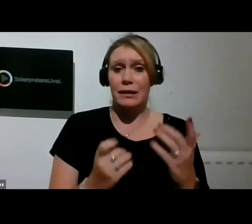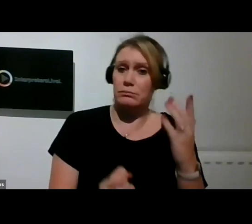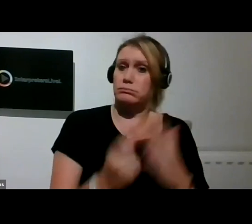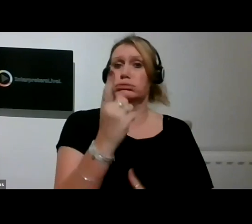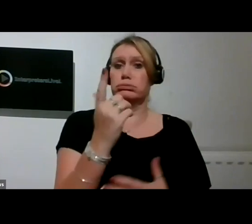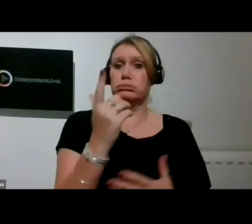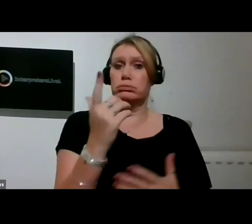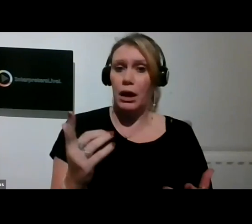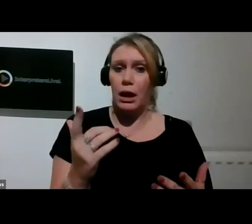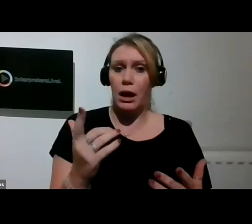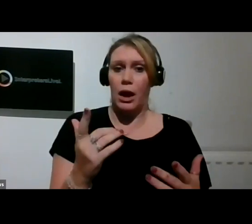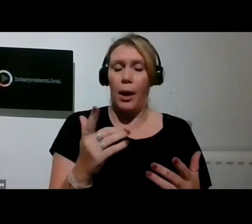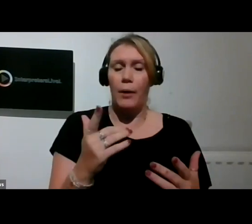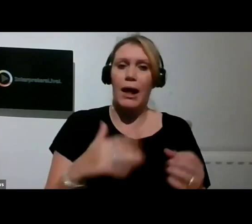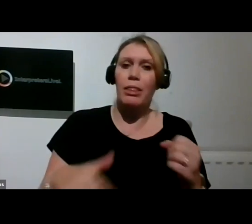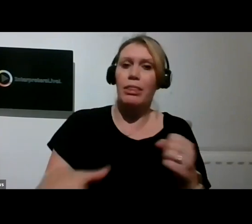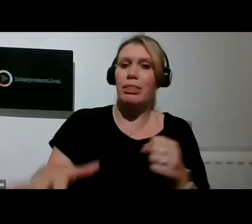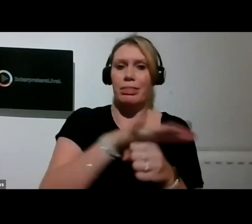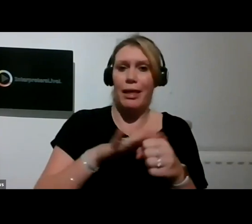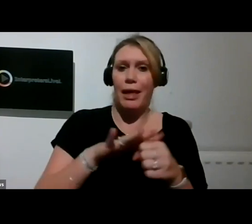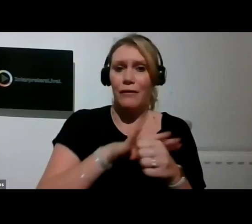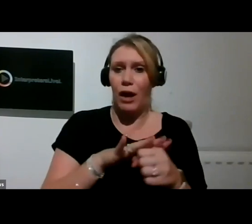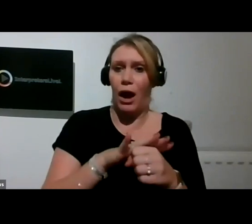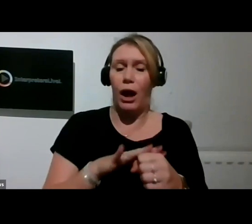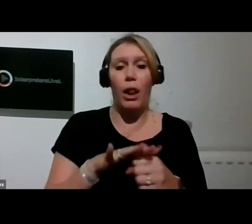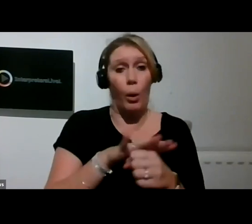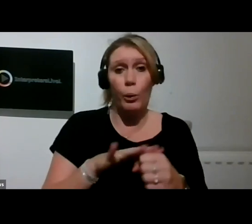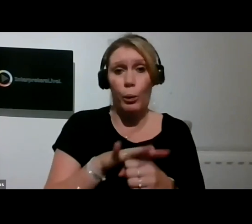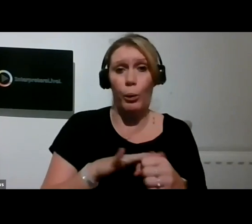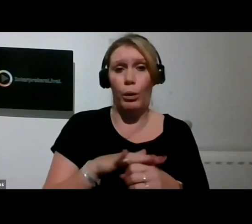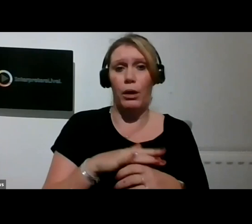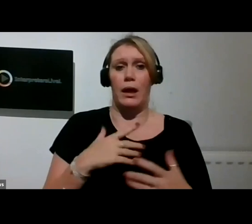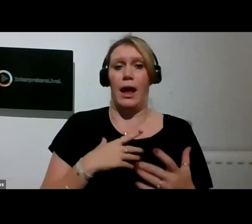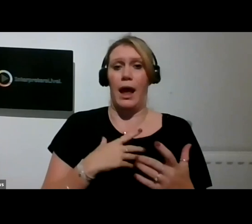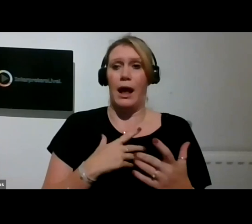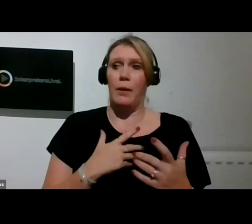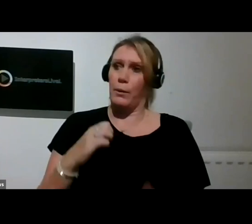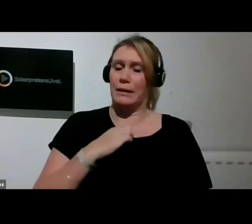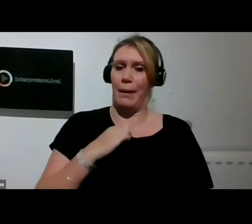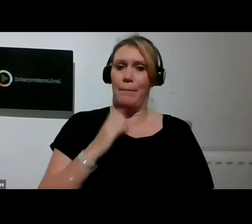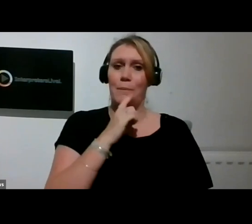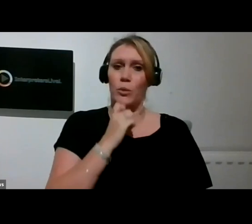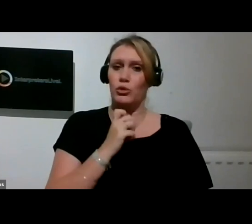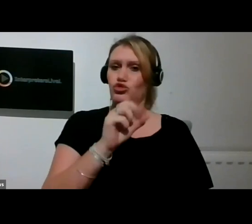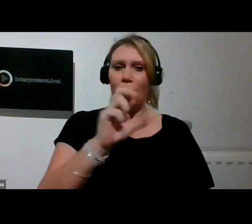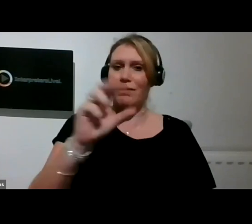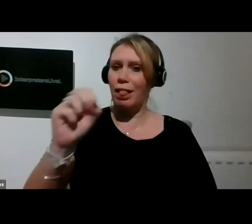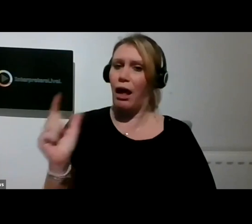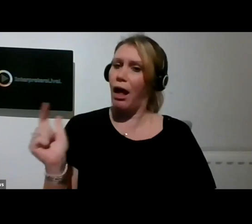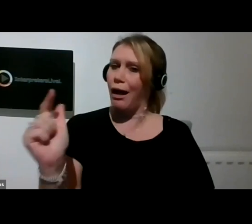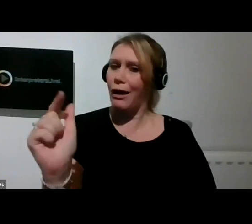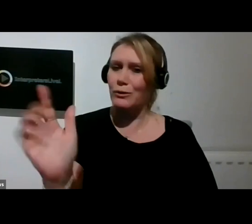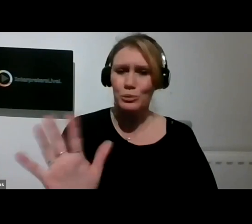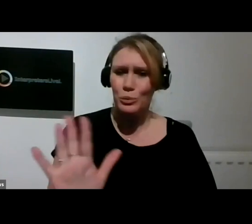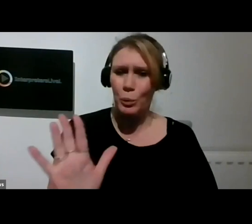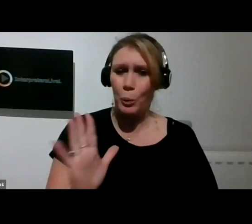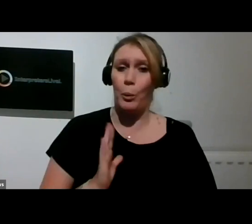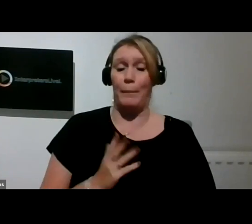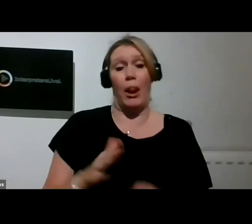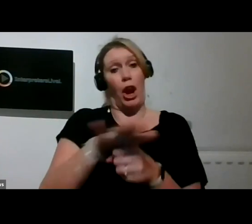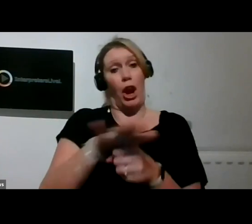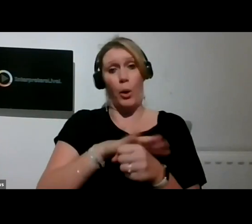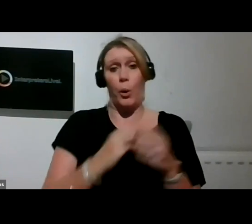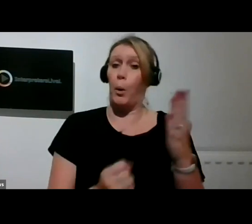borough bringing art to people's doorsteps rather than expecting them to travel to unfamiliar places instead. However